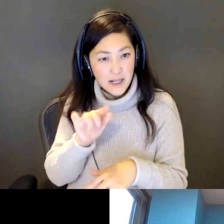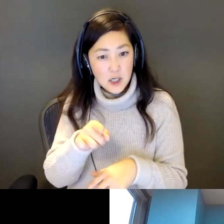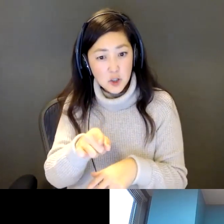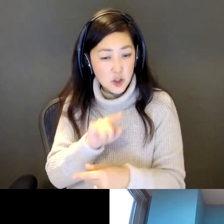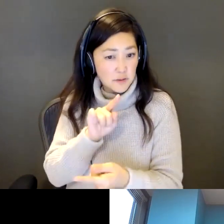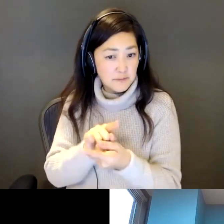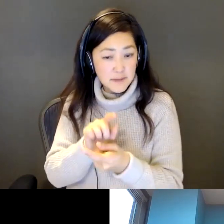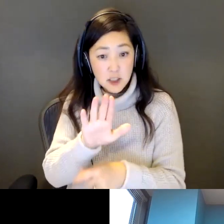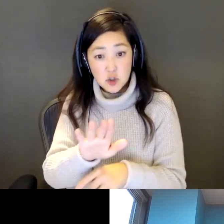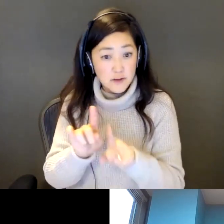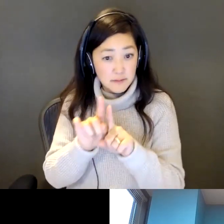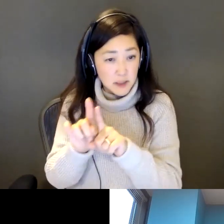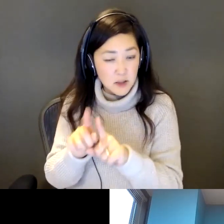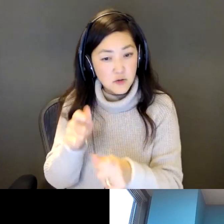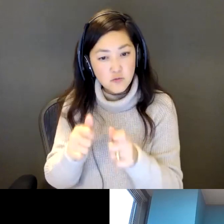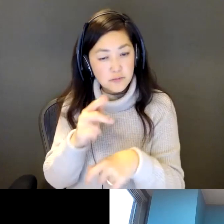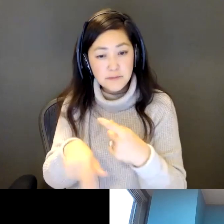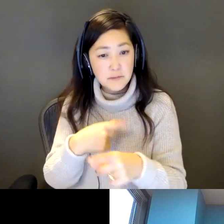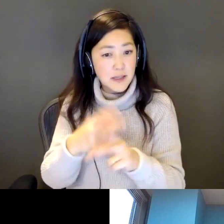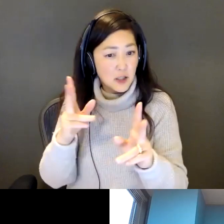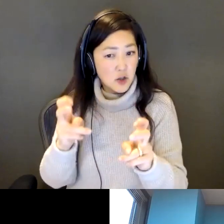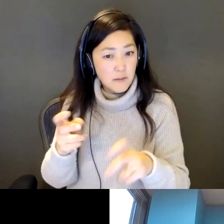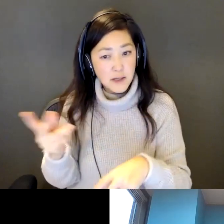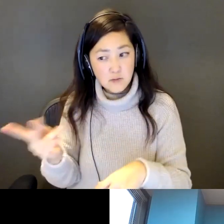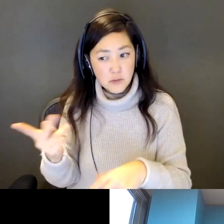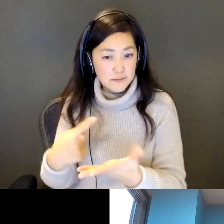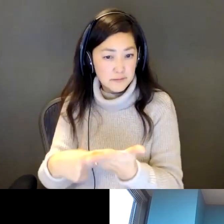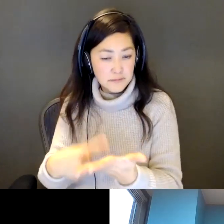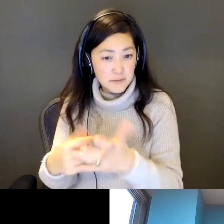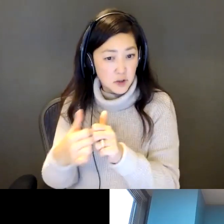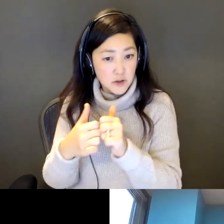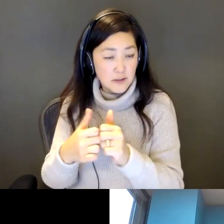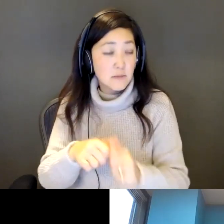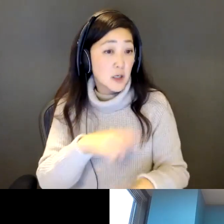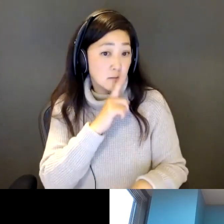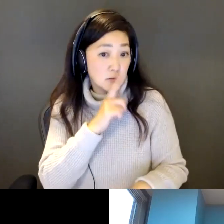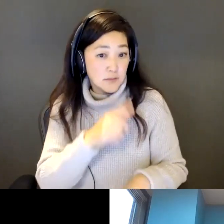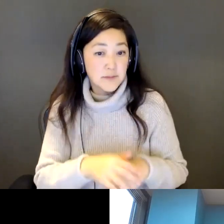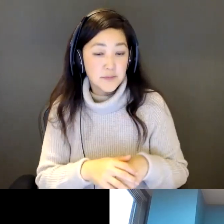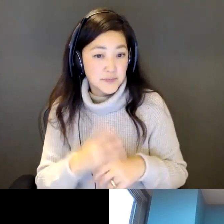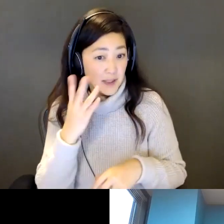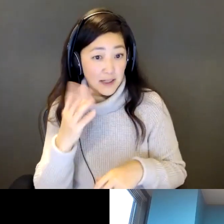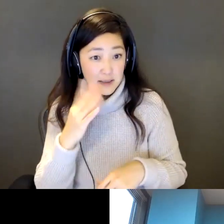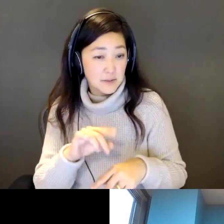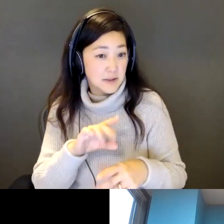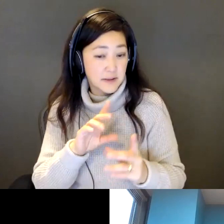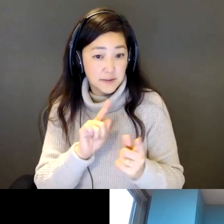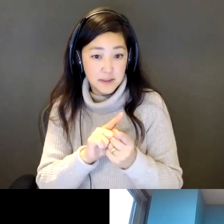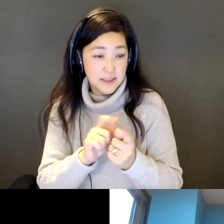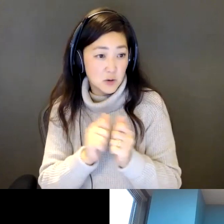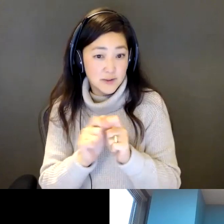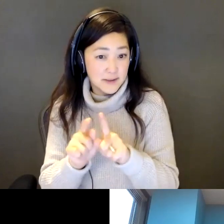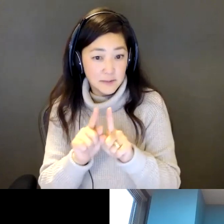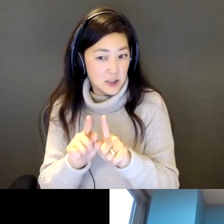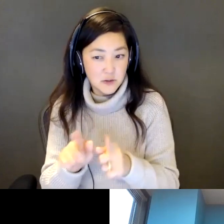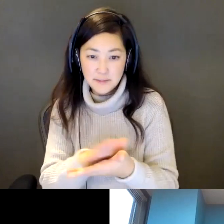and what sort of topics that you discussed together? Sure, so I think the experience of meeting the mentor, as I mentioned, was well timed just given